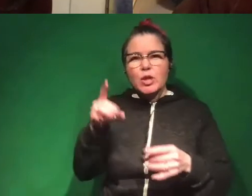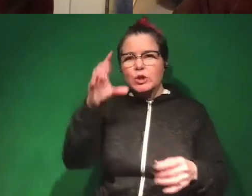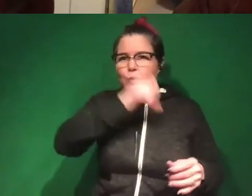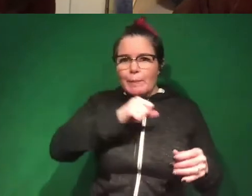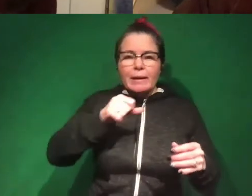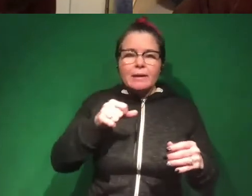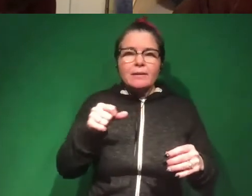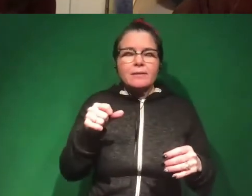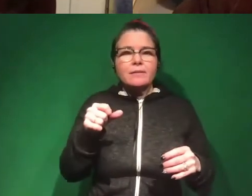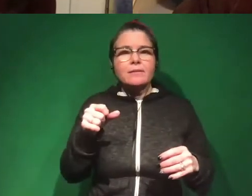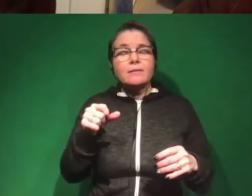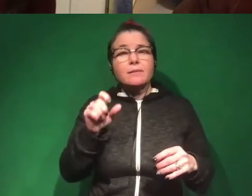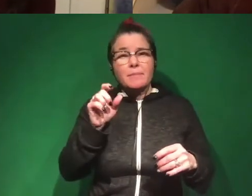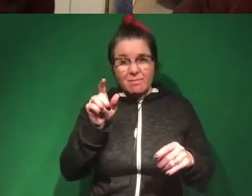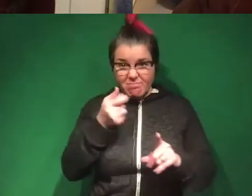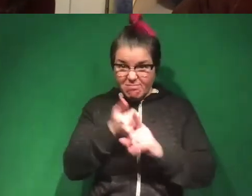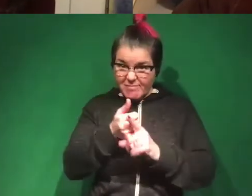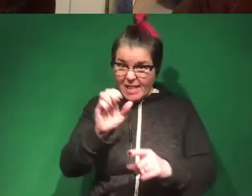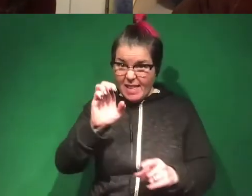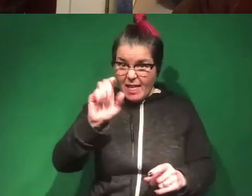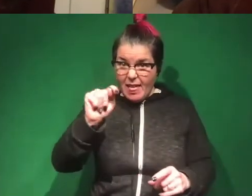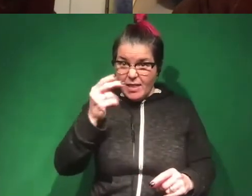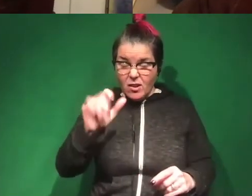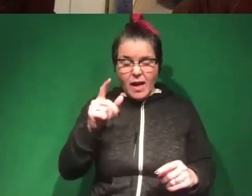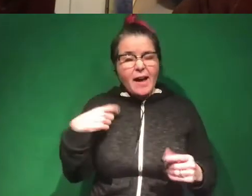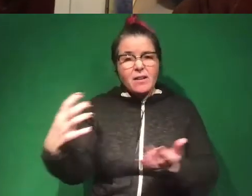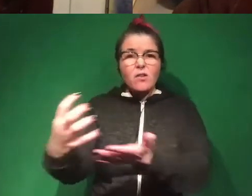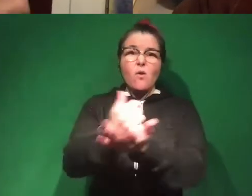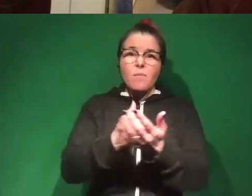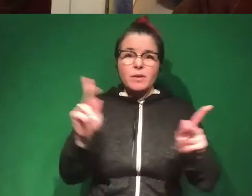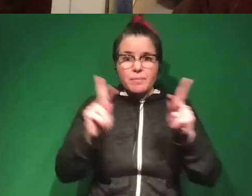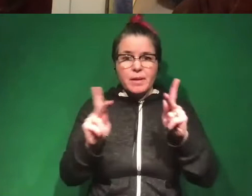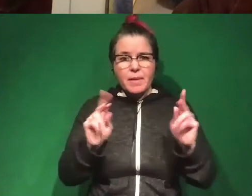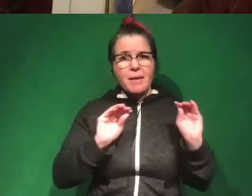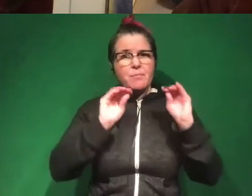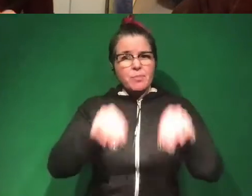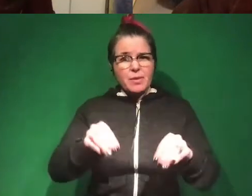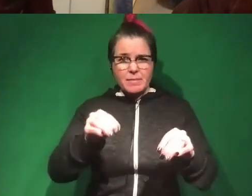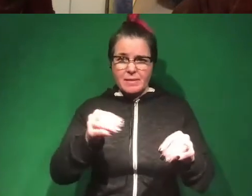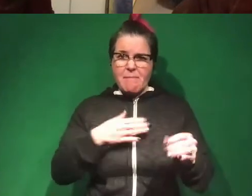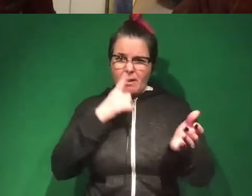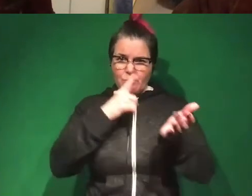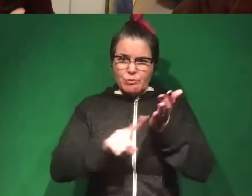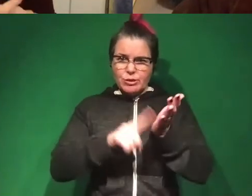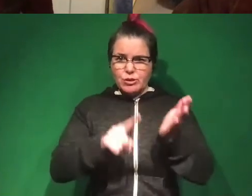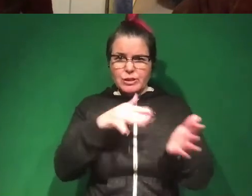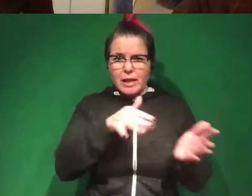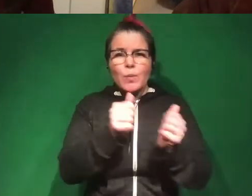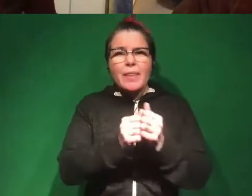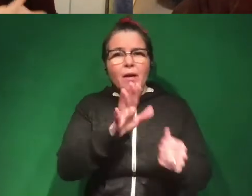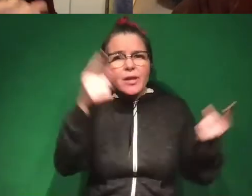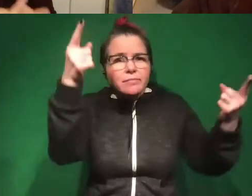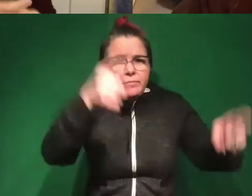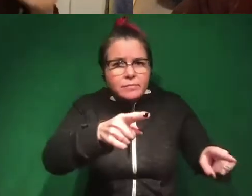is that ethical? I have now just taken a whole bunch of people and effectively put them in a research study without their knowledge or consent.